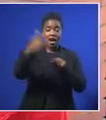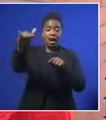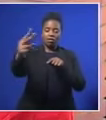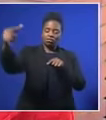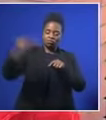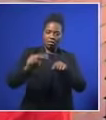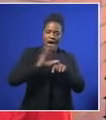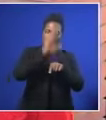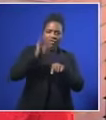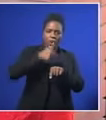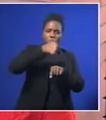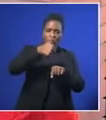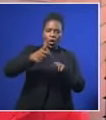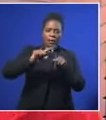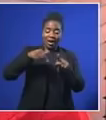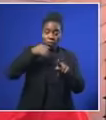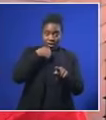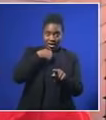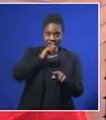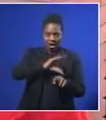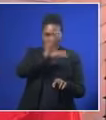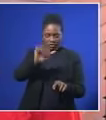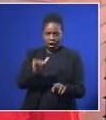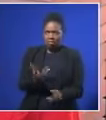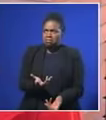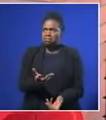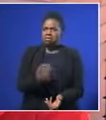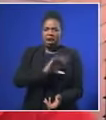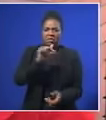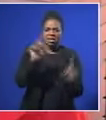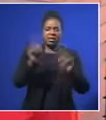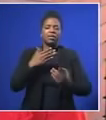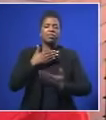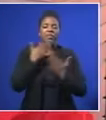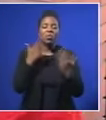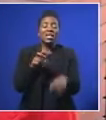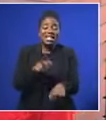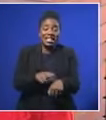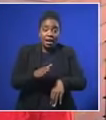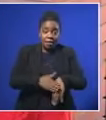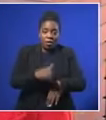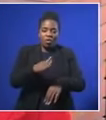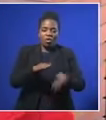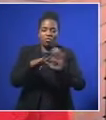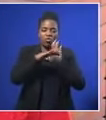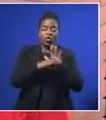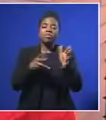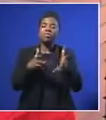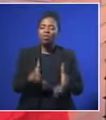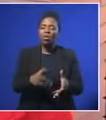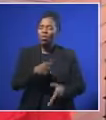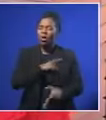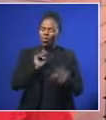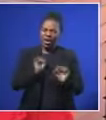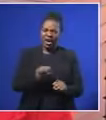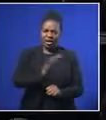potential of Africa. We need programs like these for Africans, by Africans, so that we can't take our